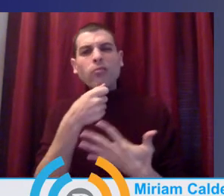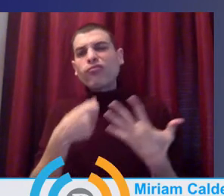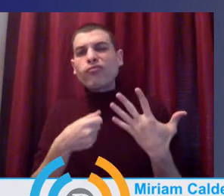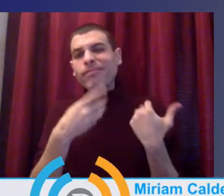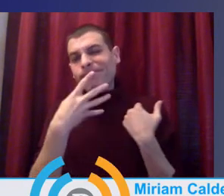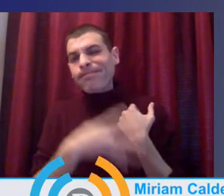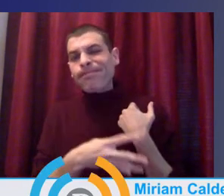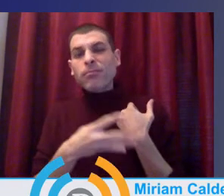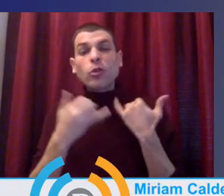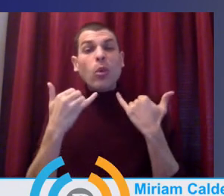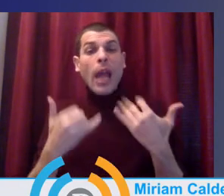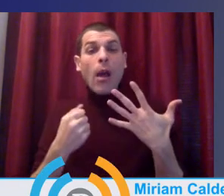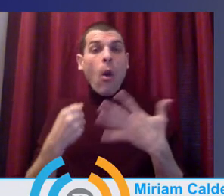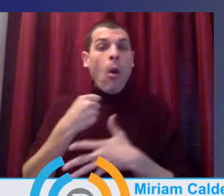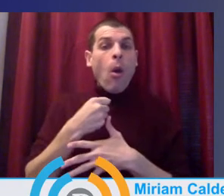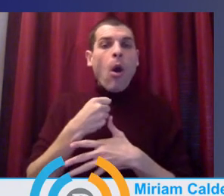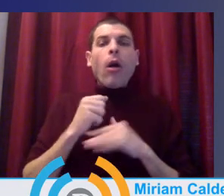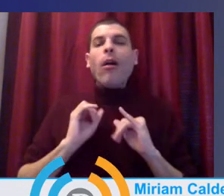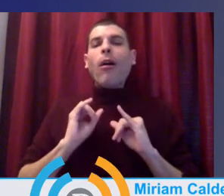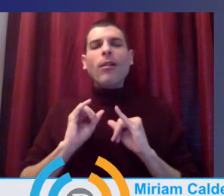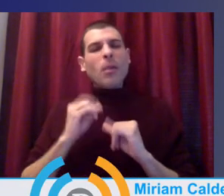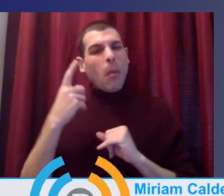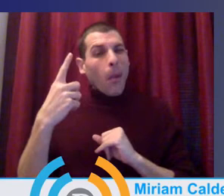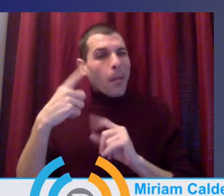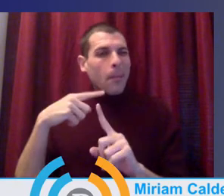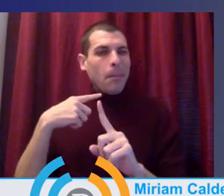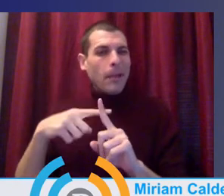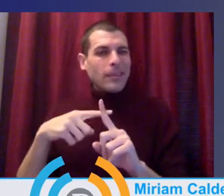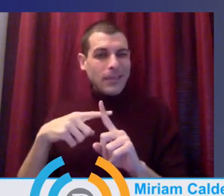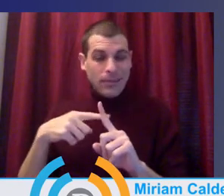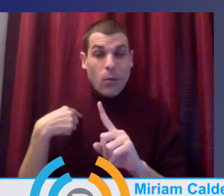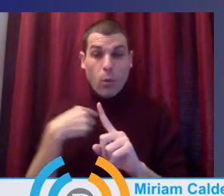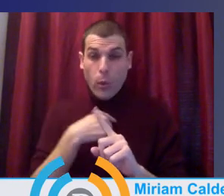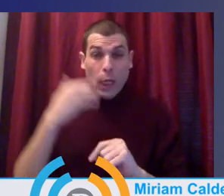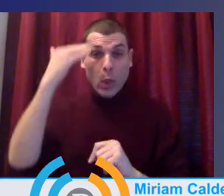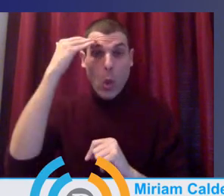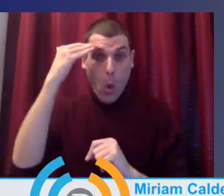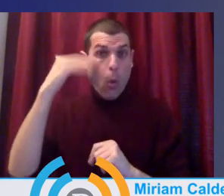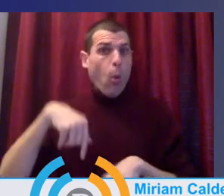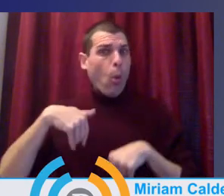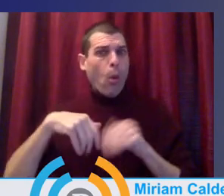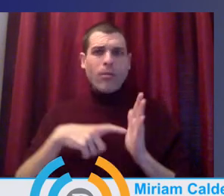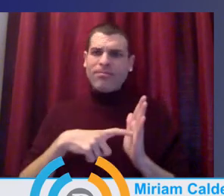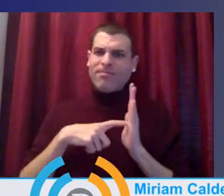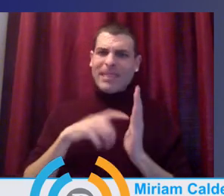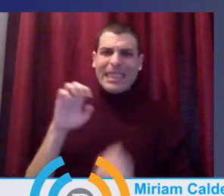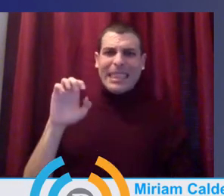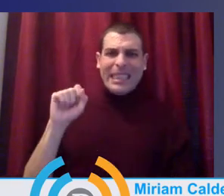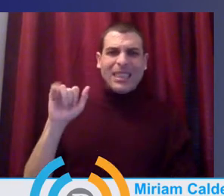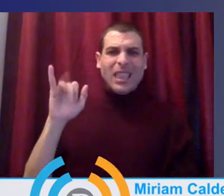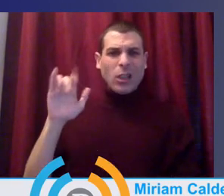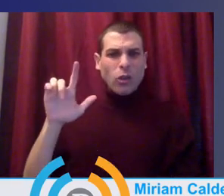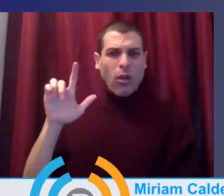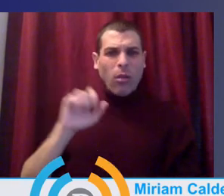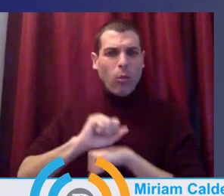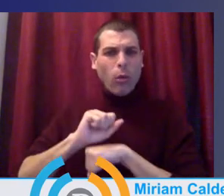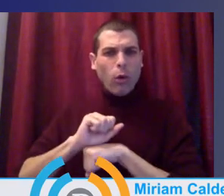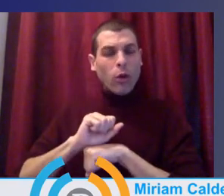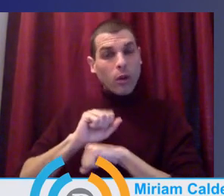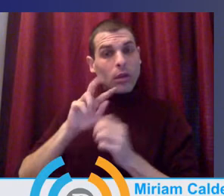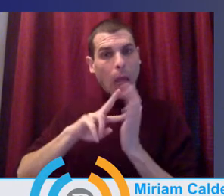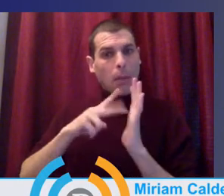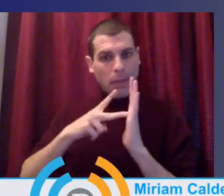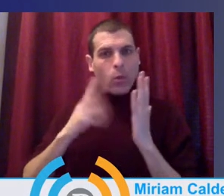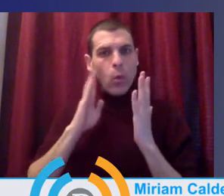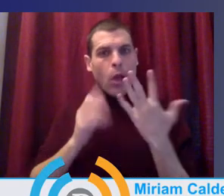bright spot is now that we know and recognize it as essential, I hope we never turn back from that and we continue to make the necessary